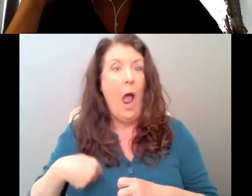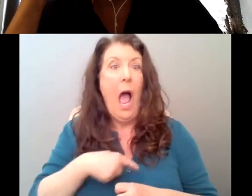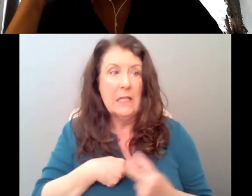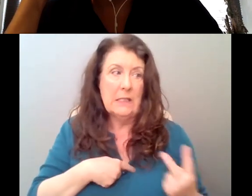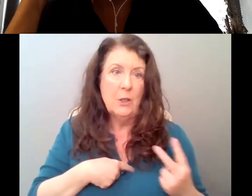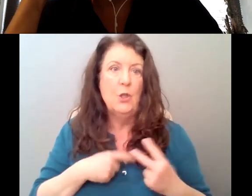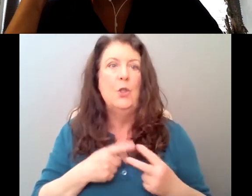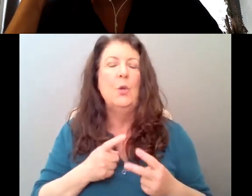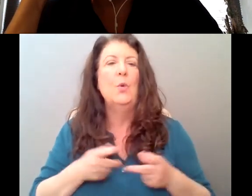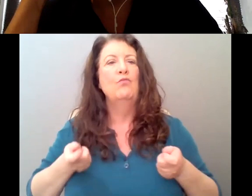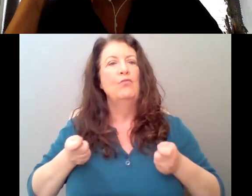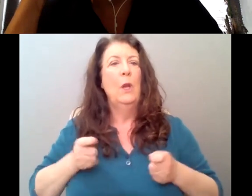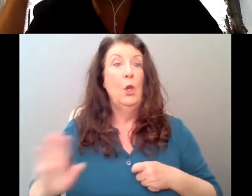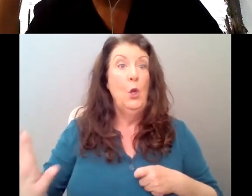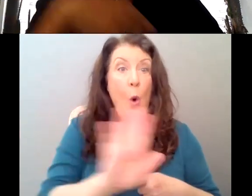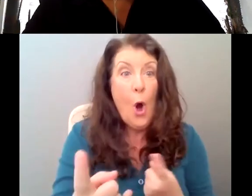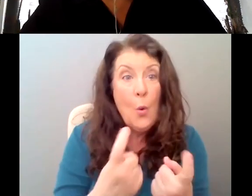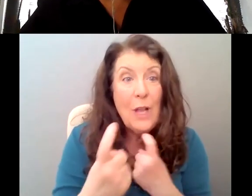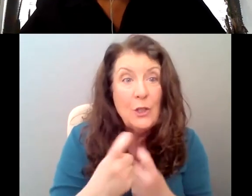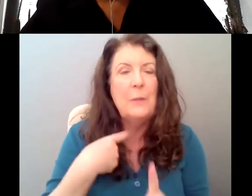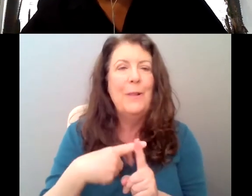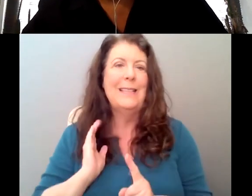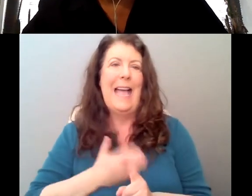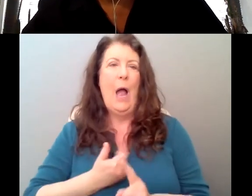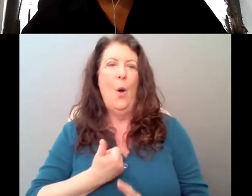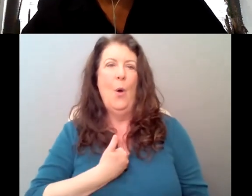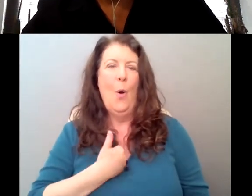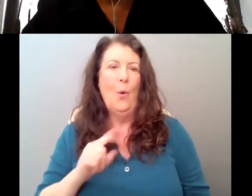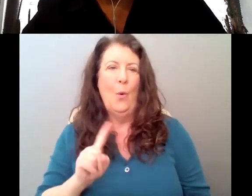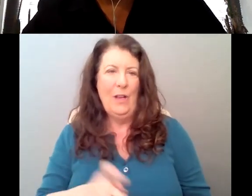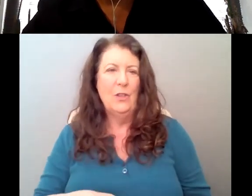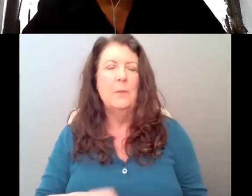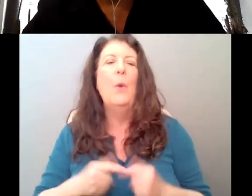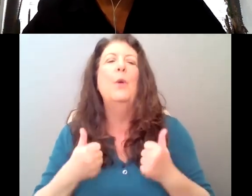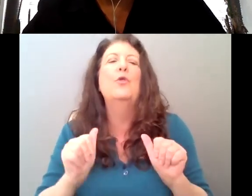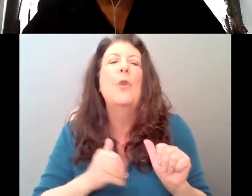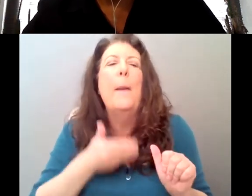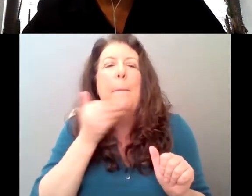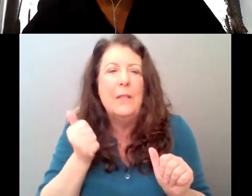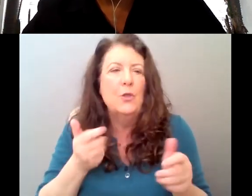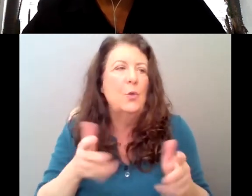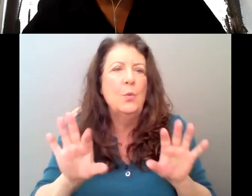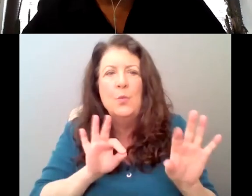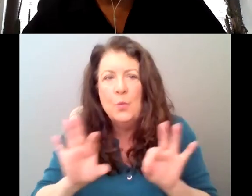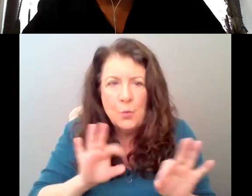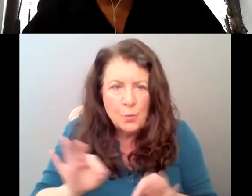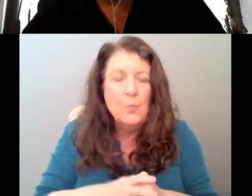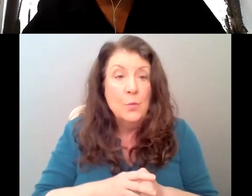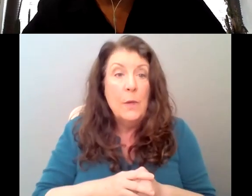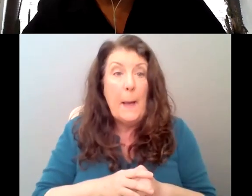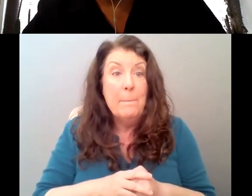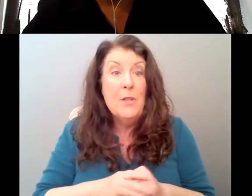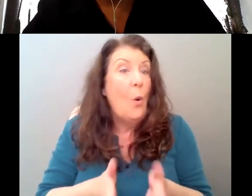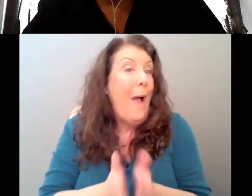if something really apropos comes up, we'll try to get to it. And ask as many questions as you want. So with all of